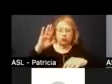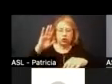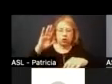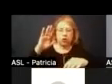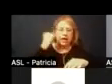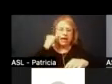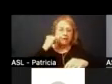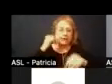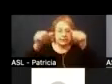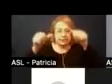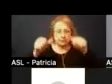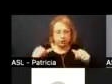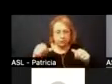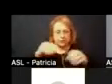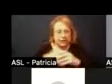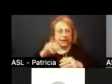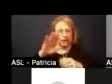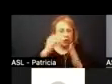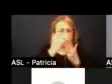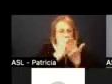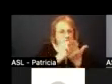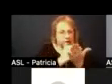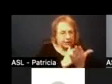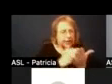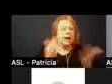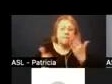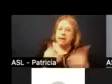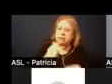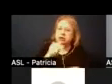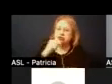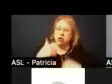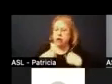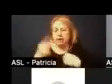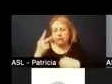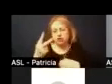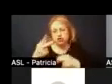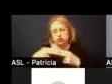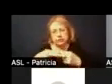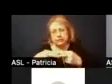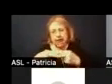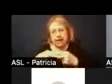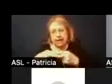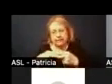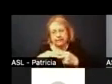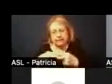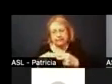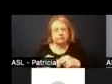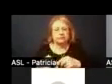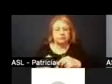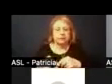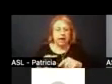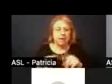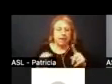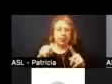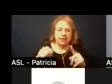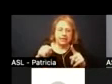slide deck that's in your agenda so the next two slides you may not have in front of you but uh there was a request to give us a closer